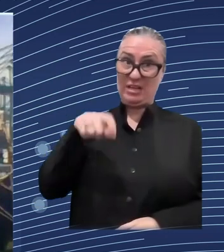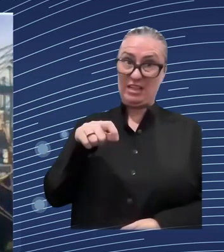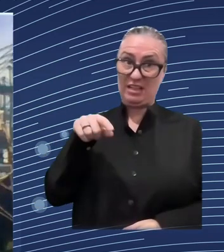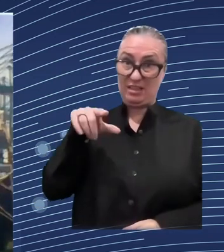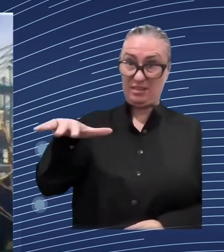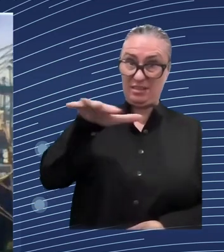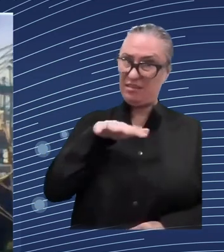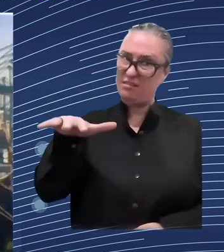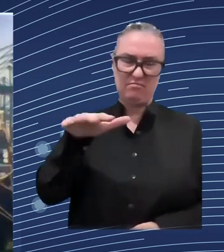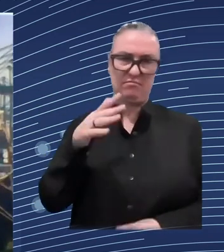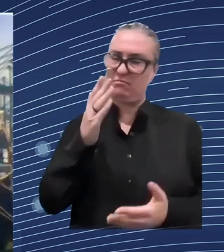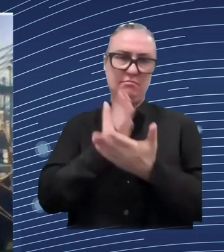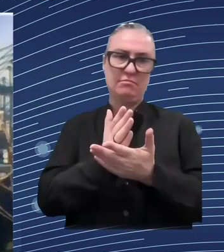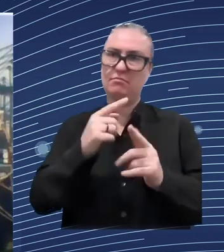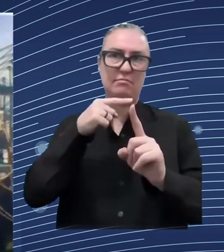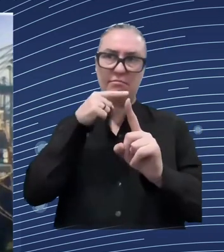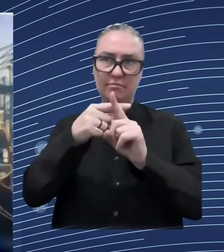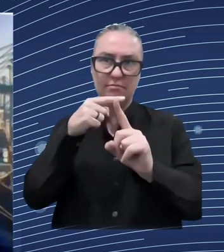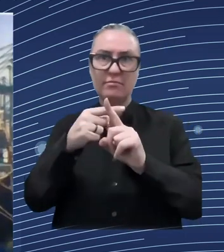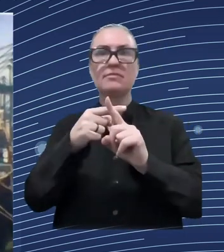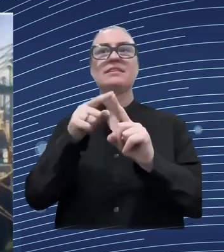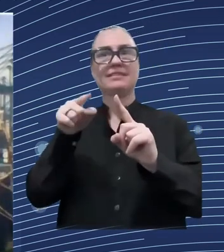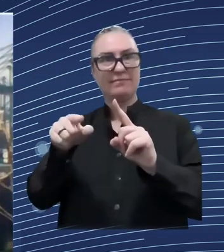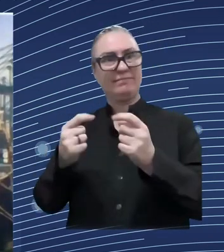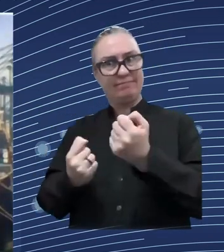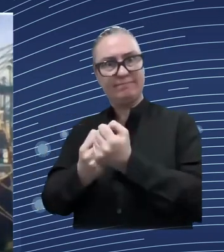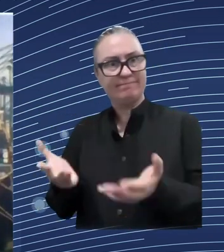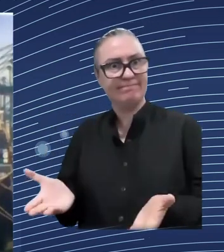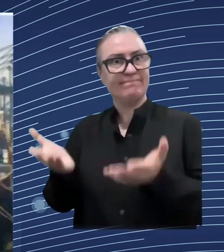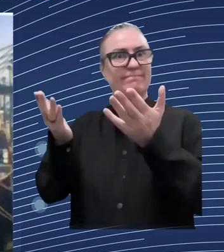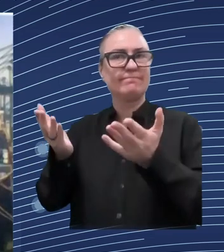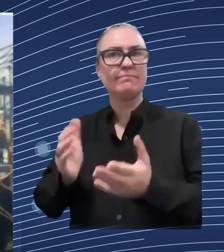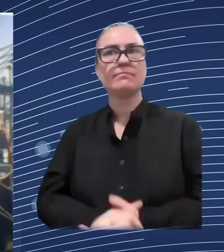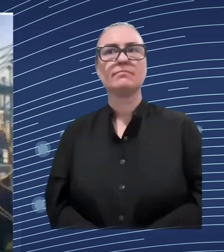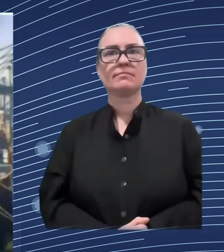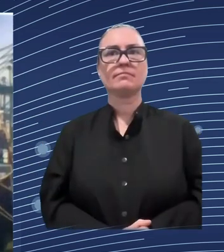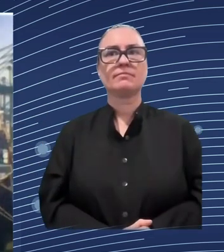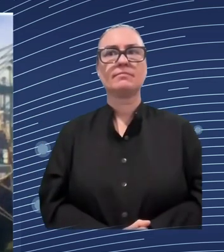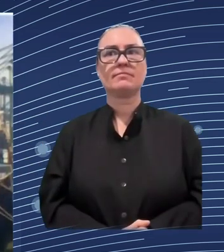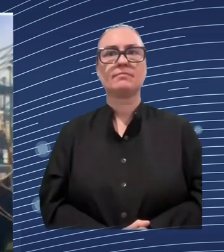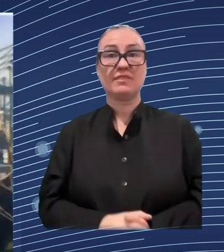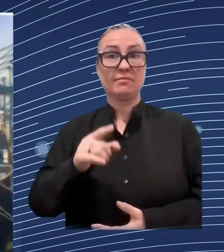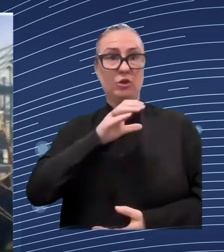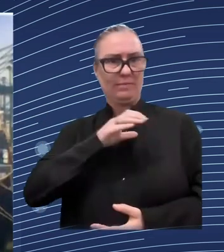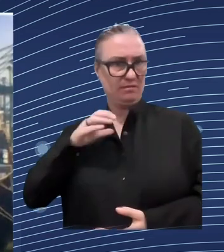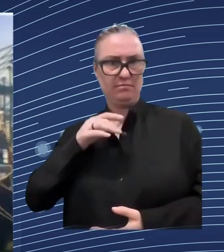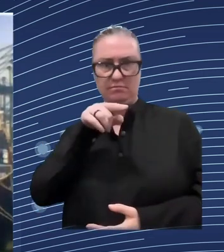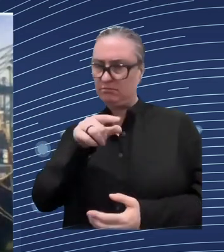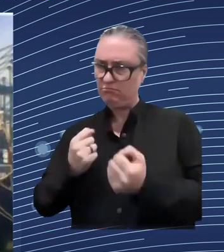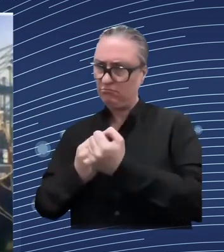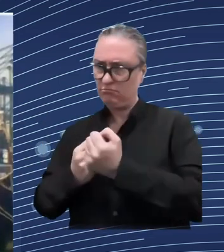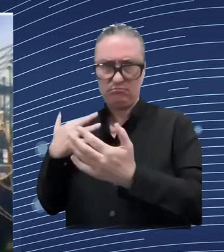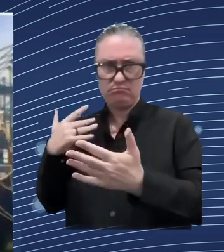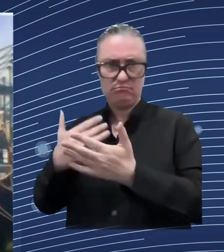so almost uh uh uh 10 percent and what i why i think they are very important it's not only that they target really the